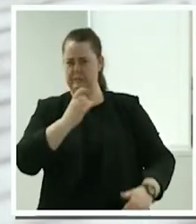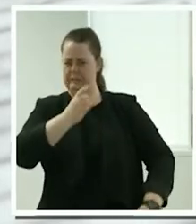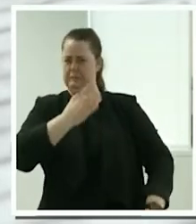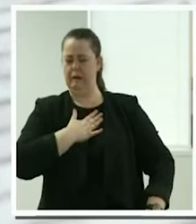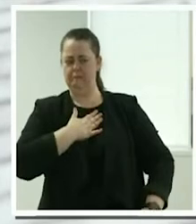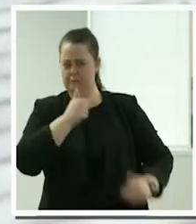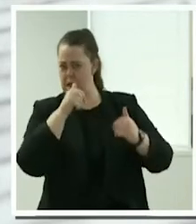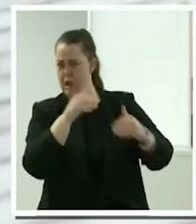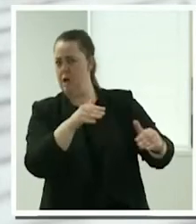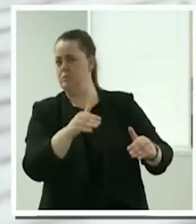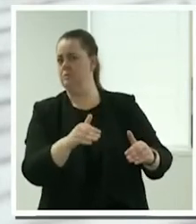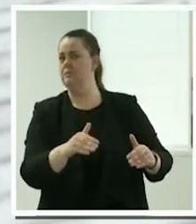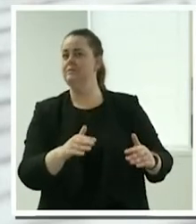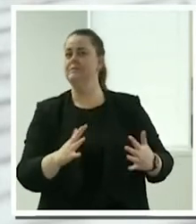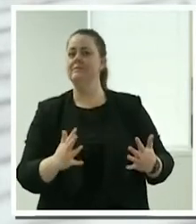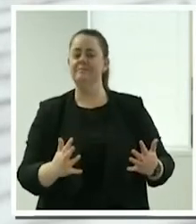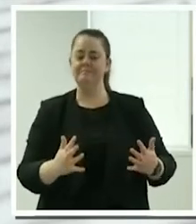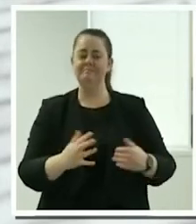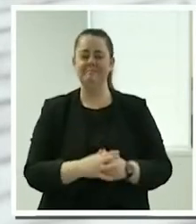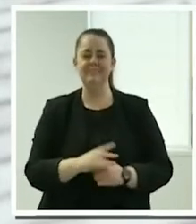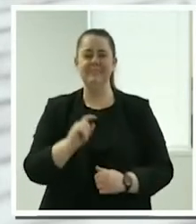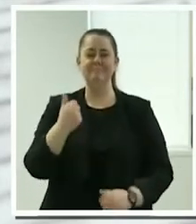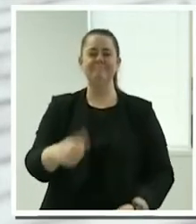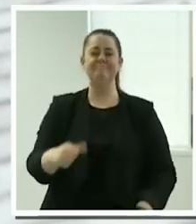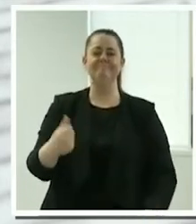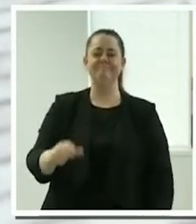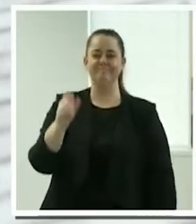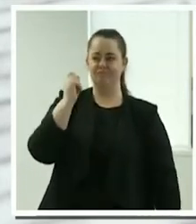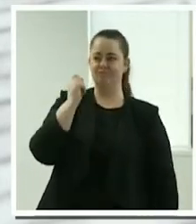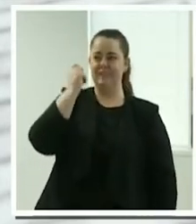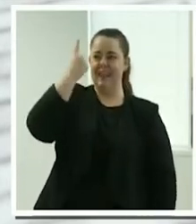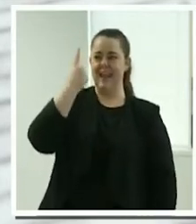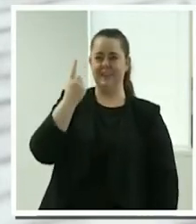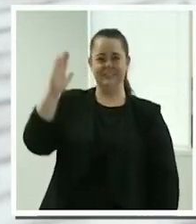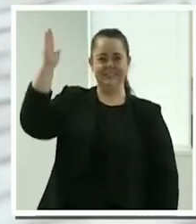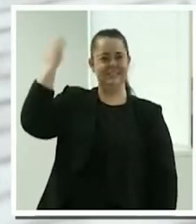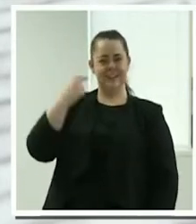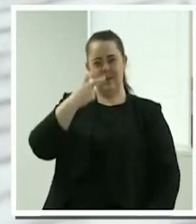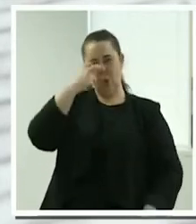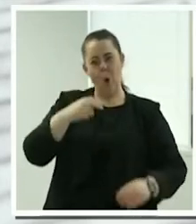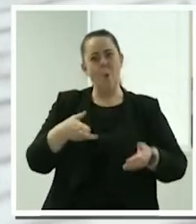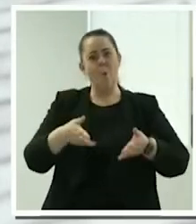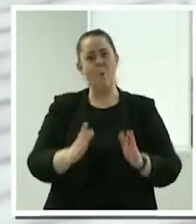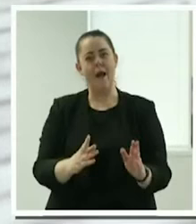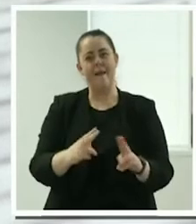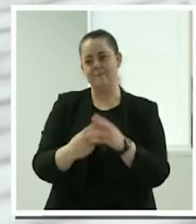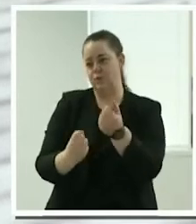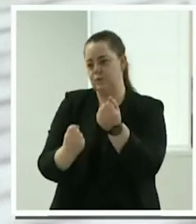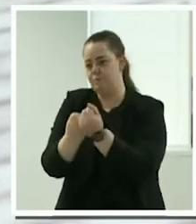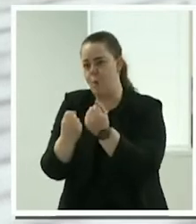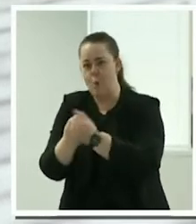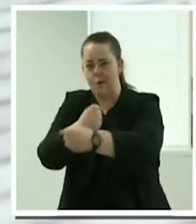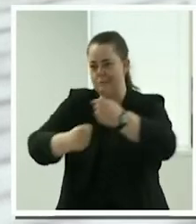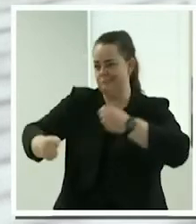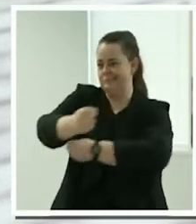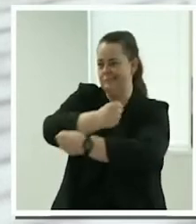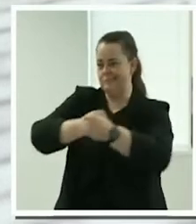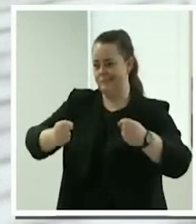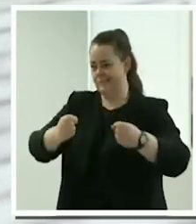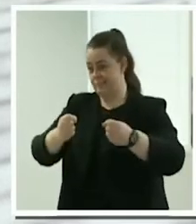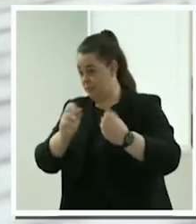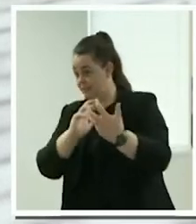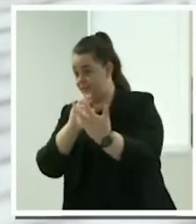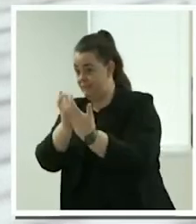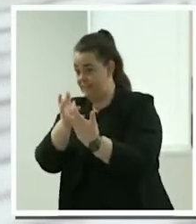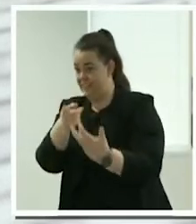realisation that the traditional models of support really weren't working for my parents and I didn't think they were working for the people